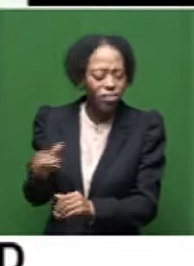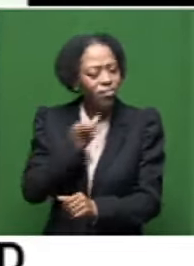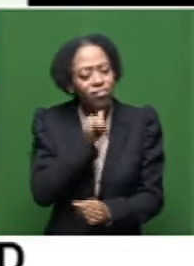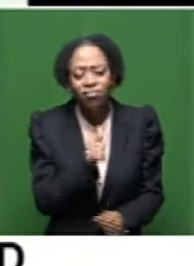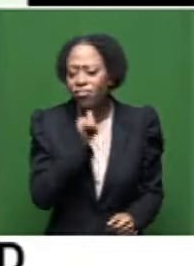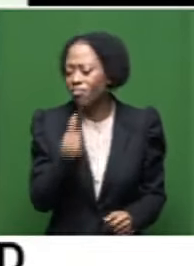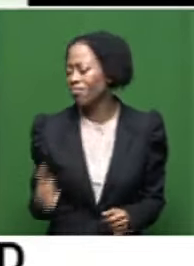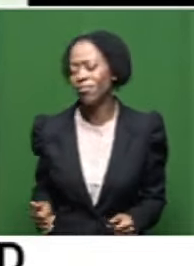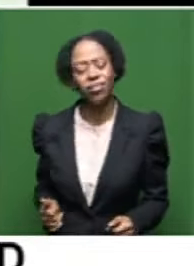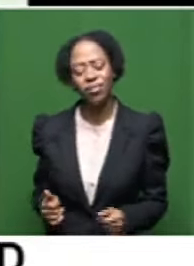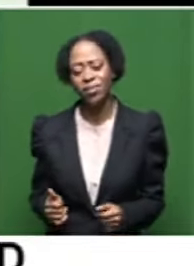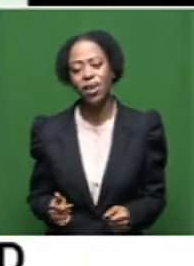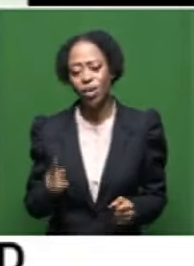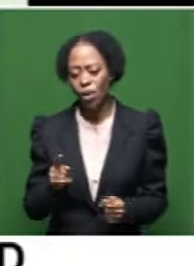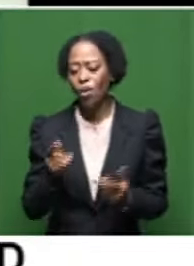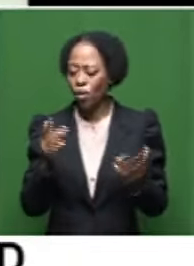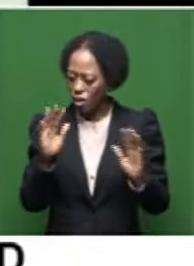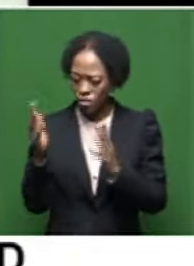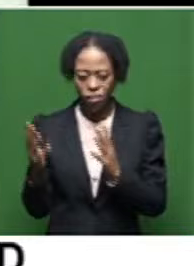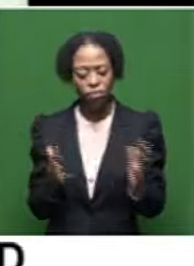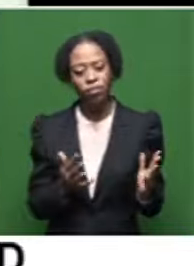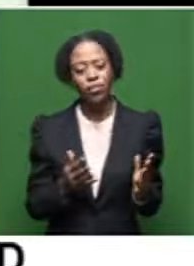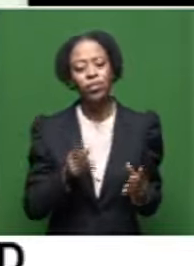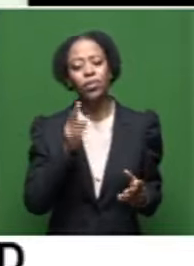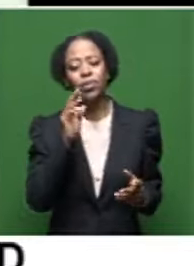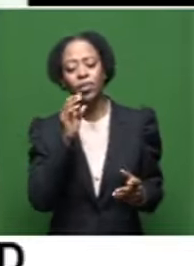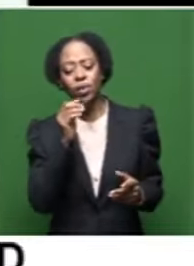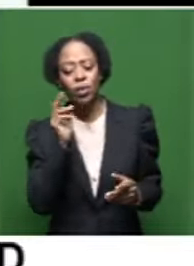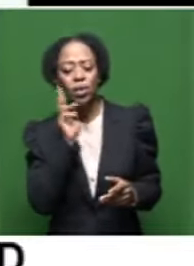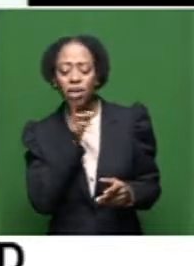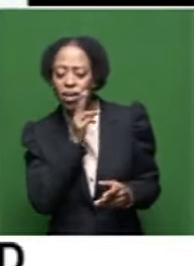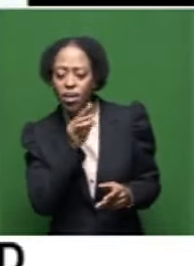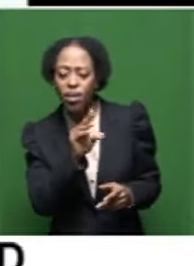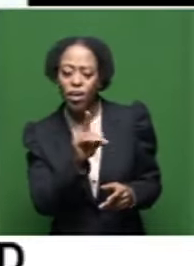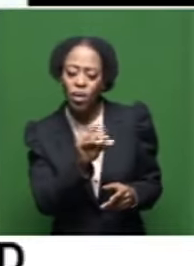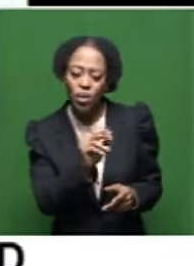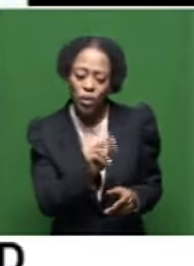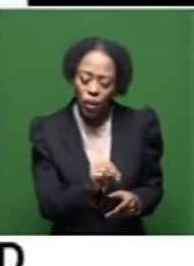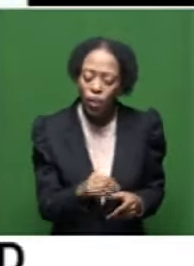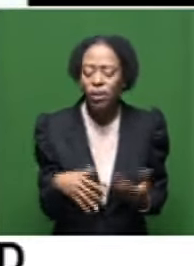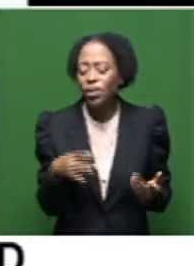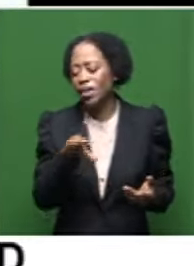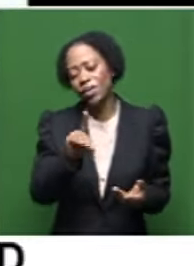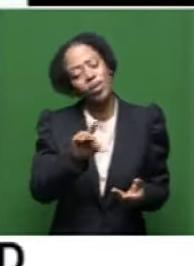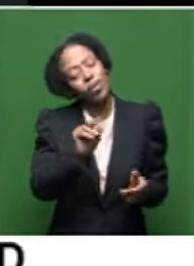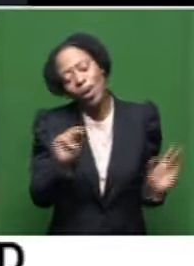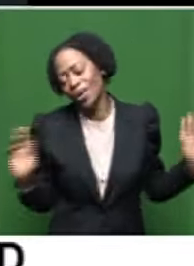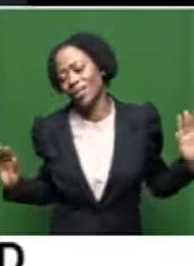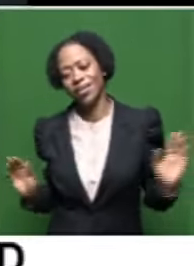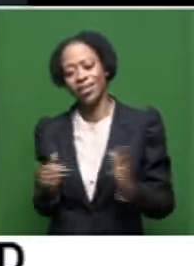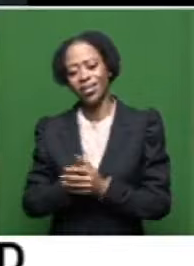or Eldos. He was Don. He was Uncle Don. He took care of people. He was the Don, you know.